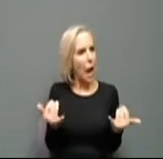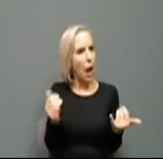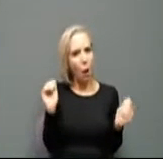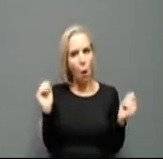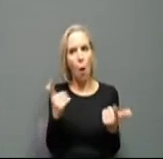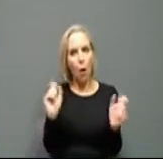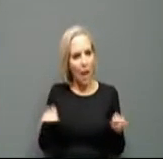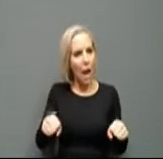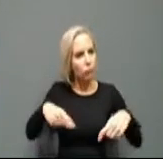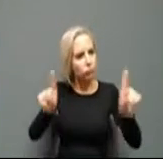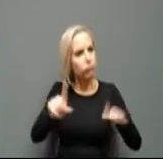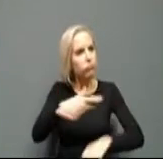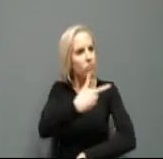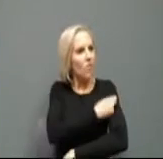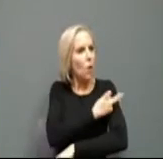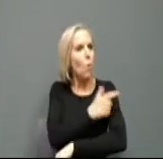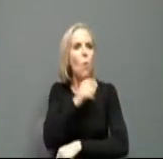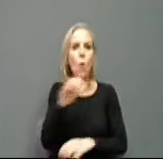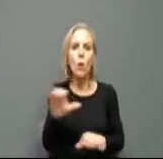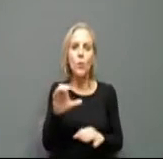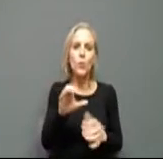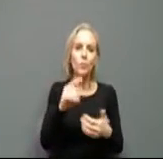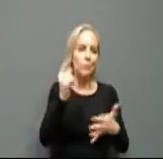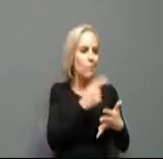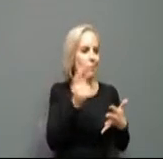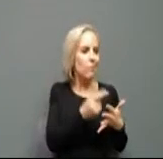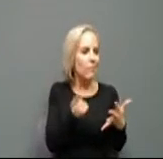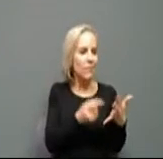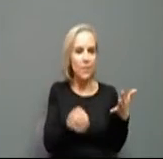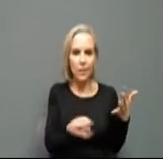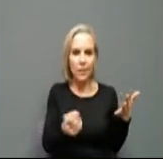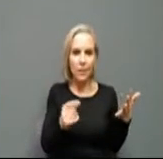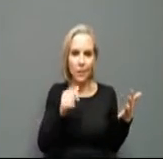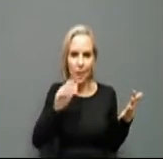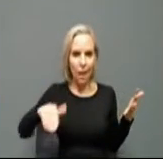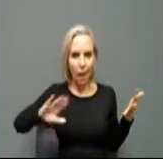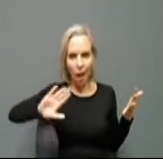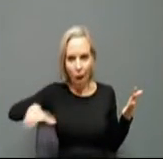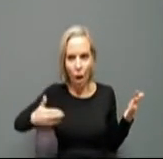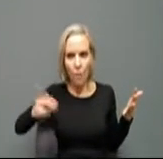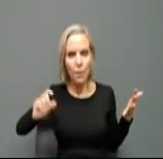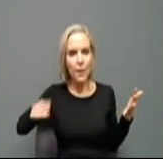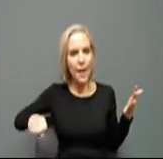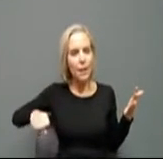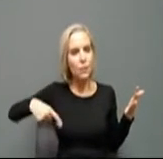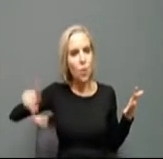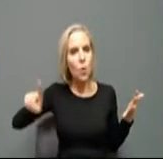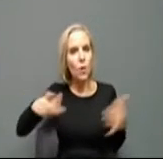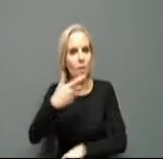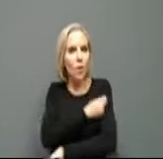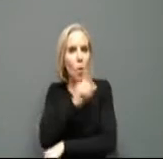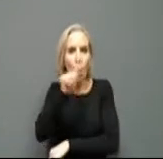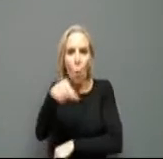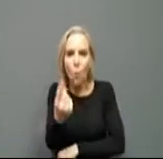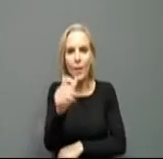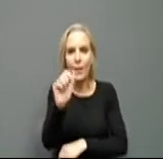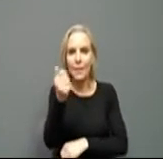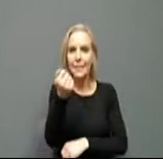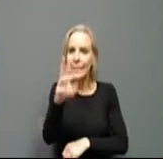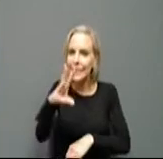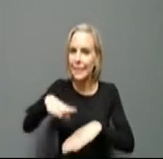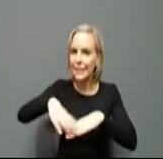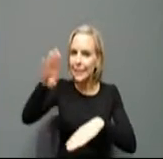why can't we just do X or Y? Everybody can't get the vaccine. Only people 16 and up can get the vaccine.